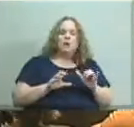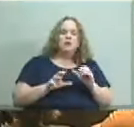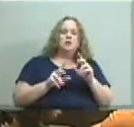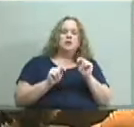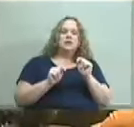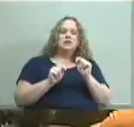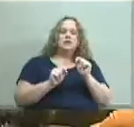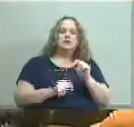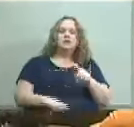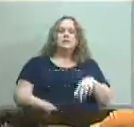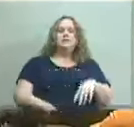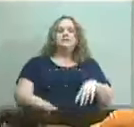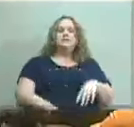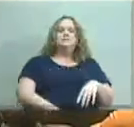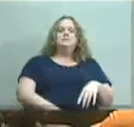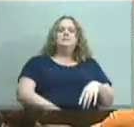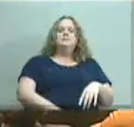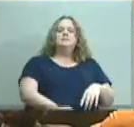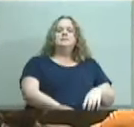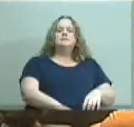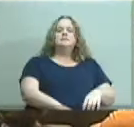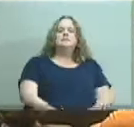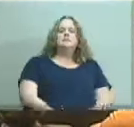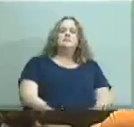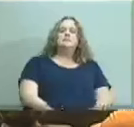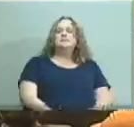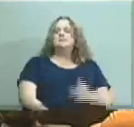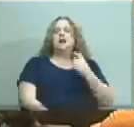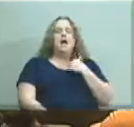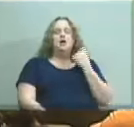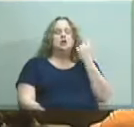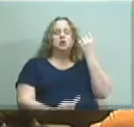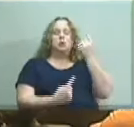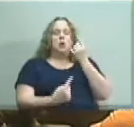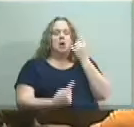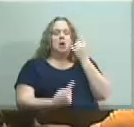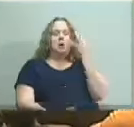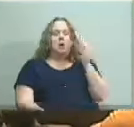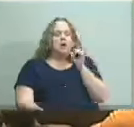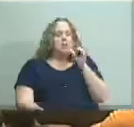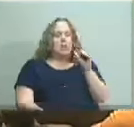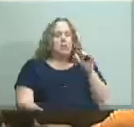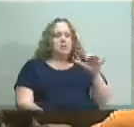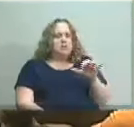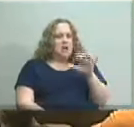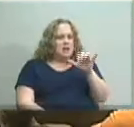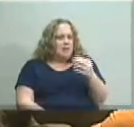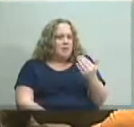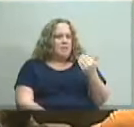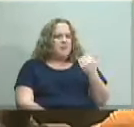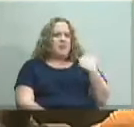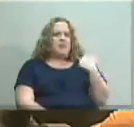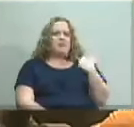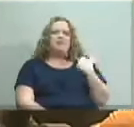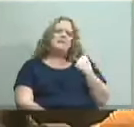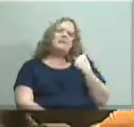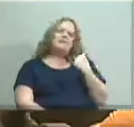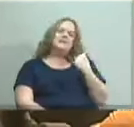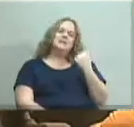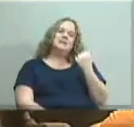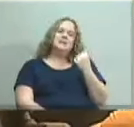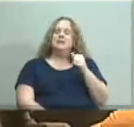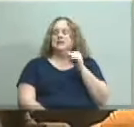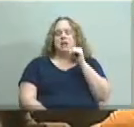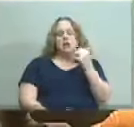was just wondering why we haven't done this before if something new it happened it's not anything new other